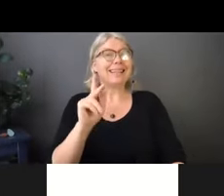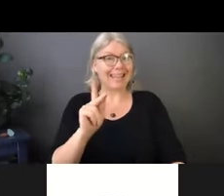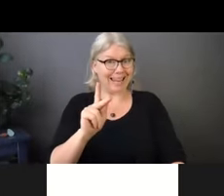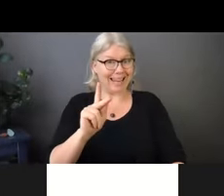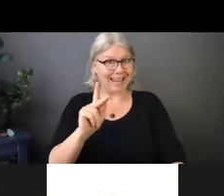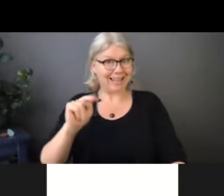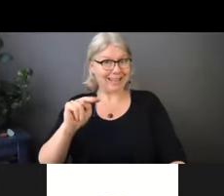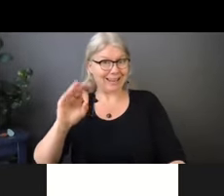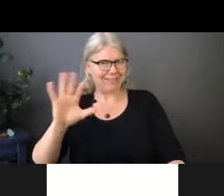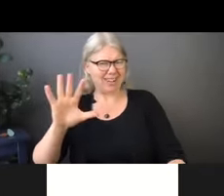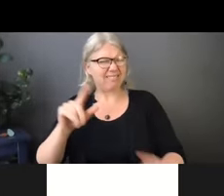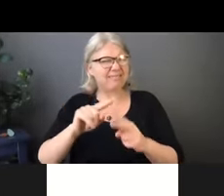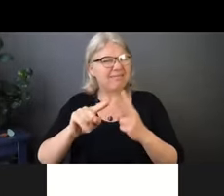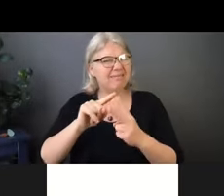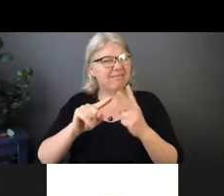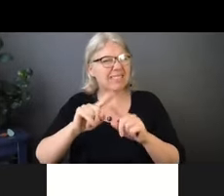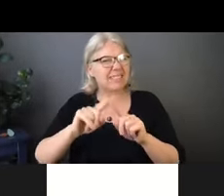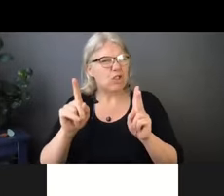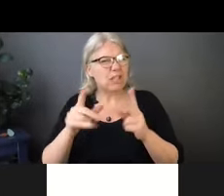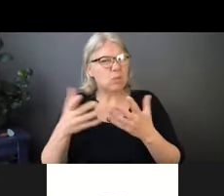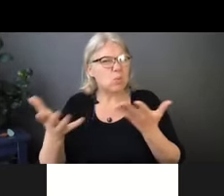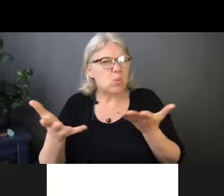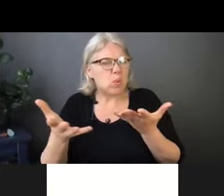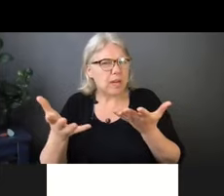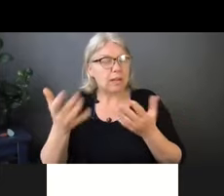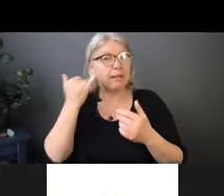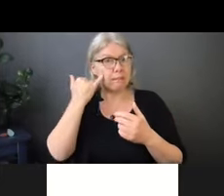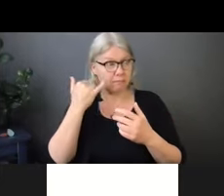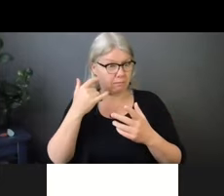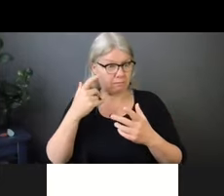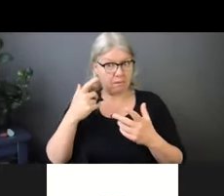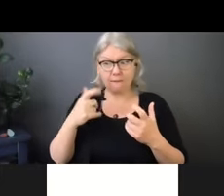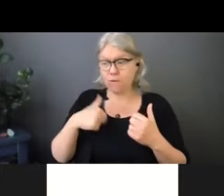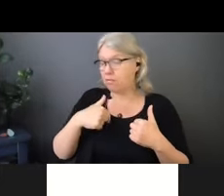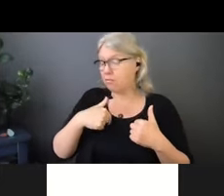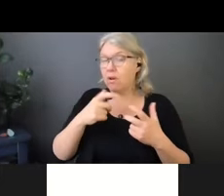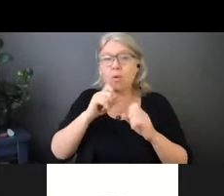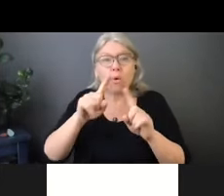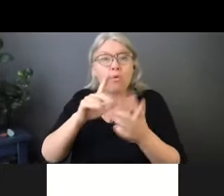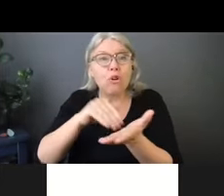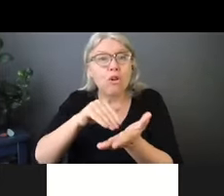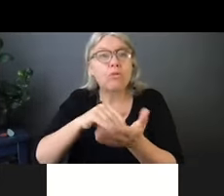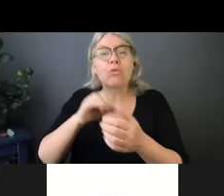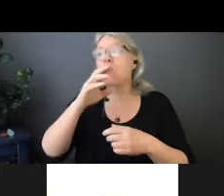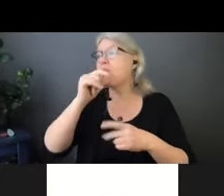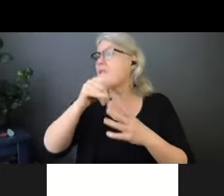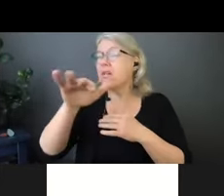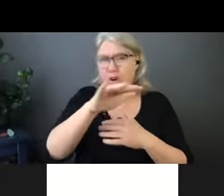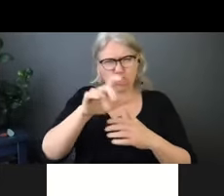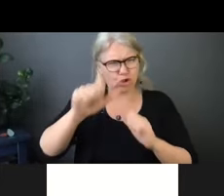that people should be using for personal use, like going to medical appointments or going out in the world?